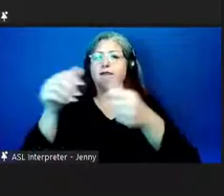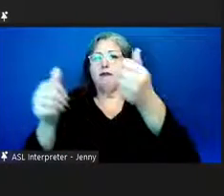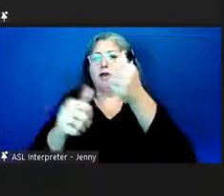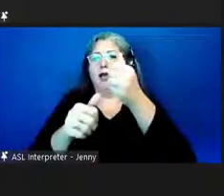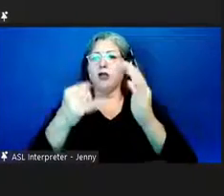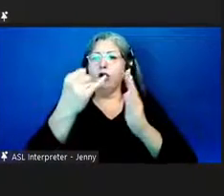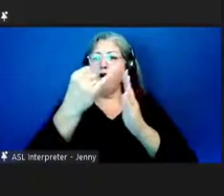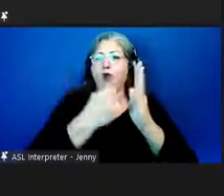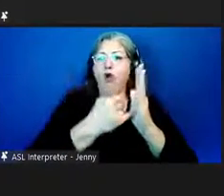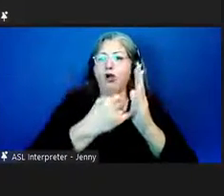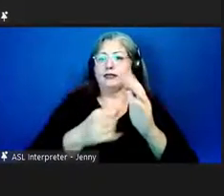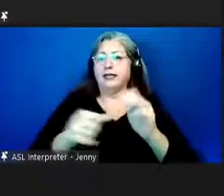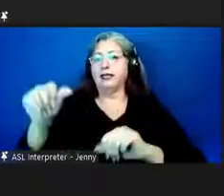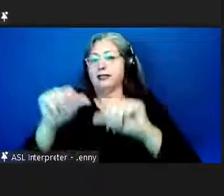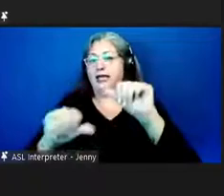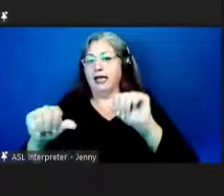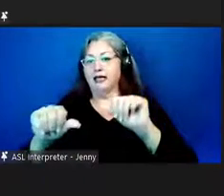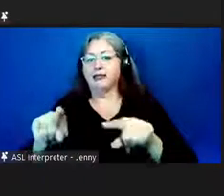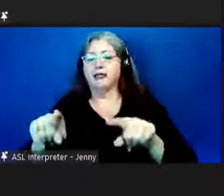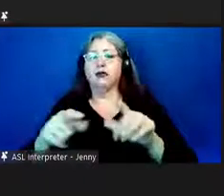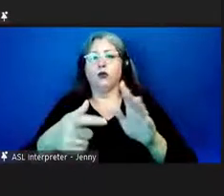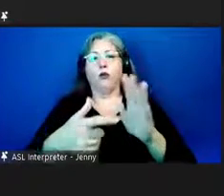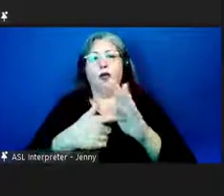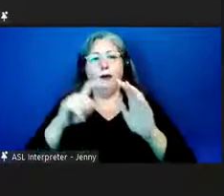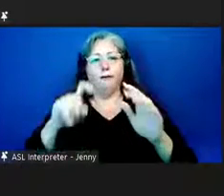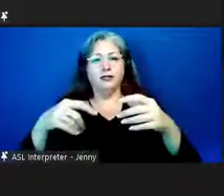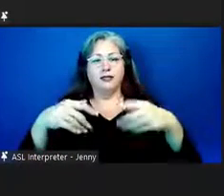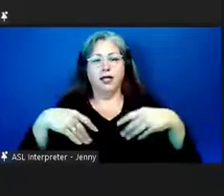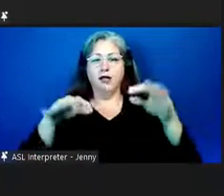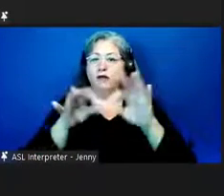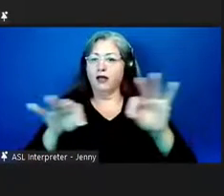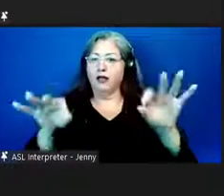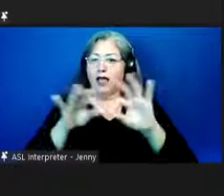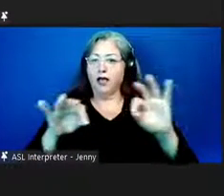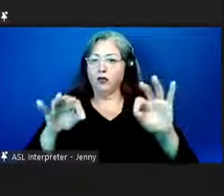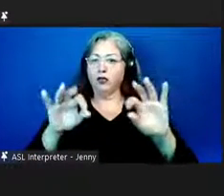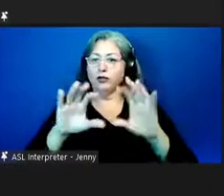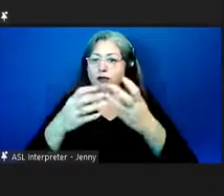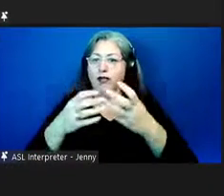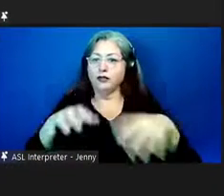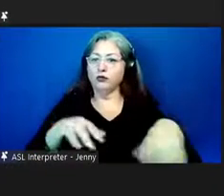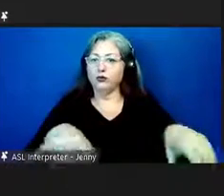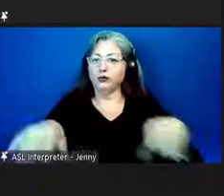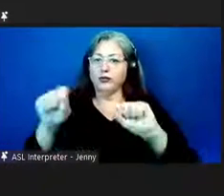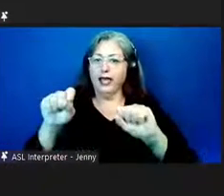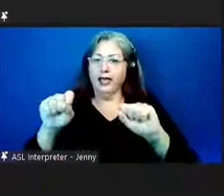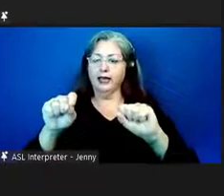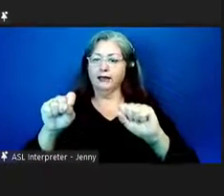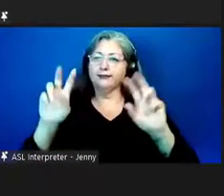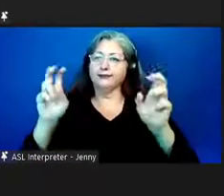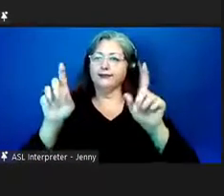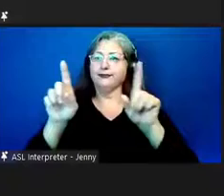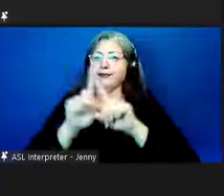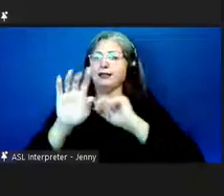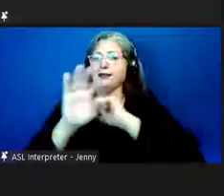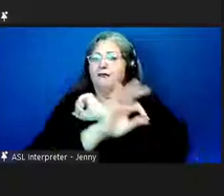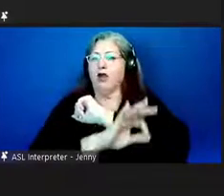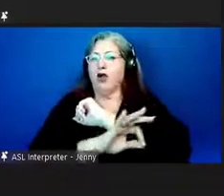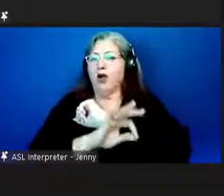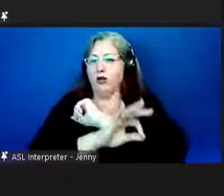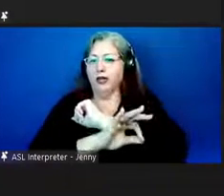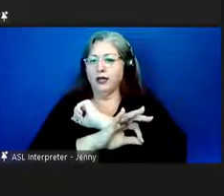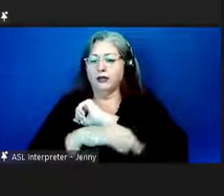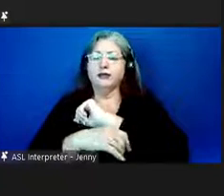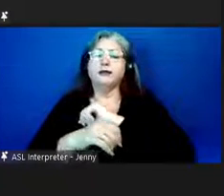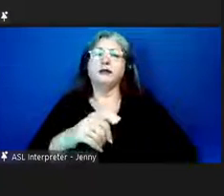uh which required language uh courses to be taken as a foreign language uh that